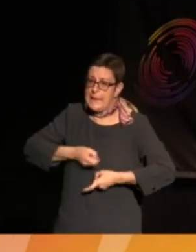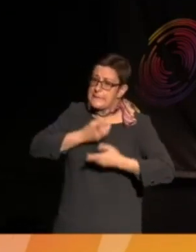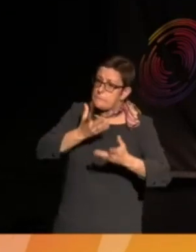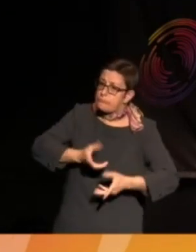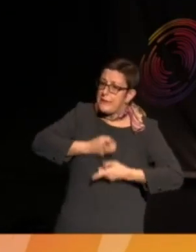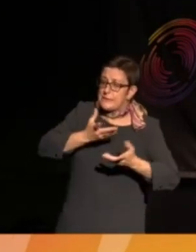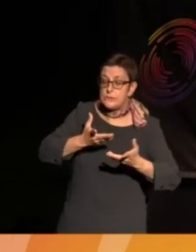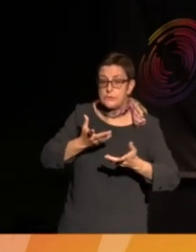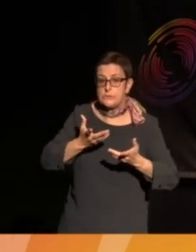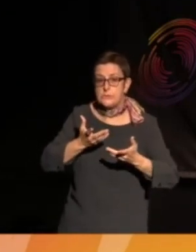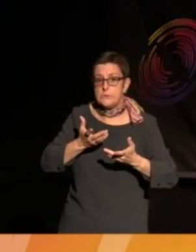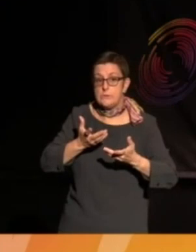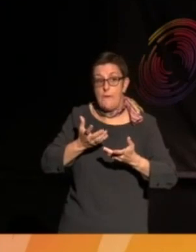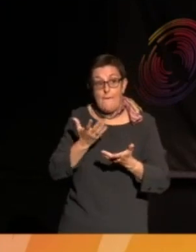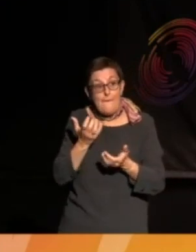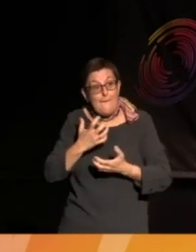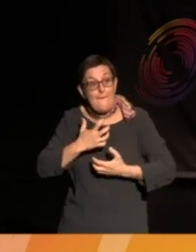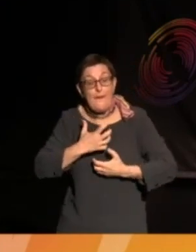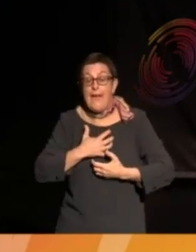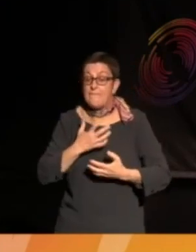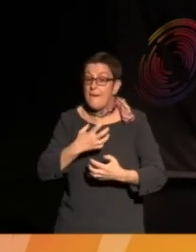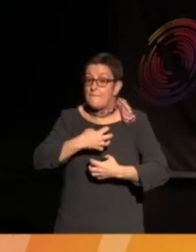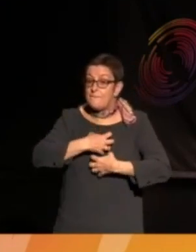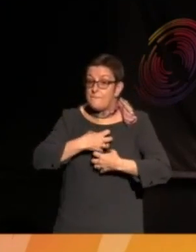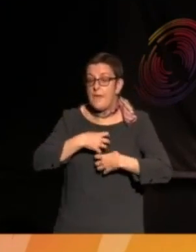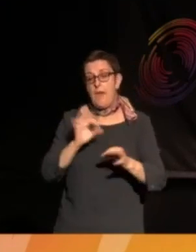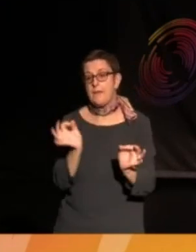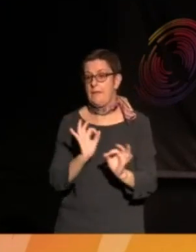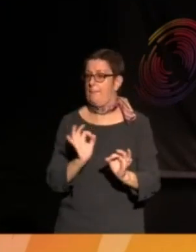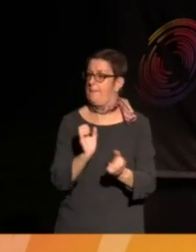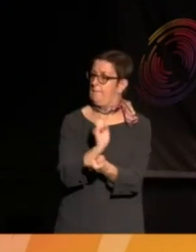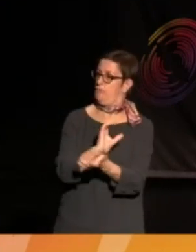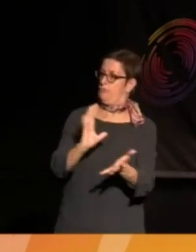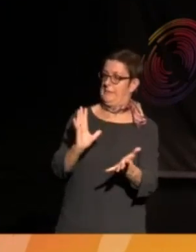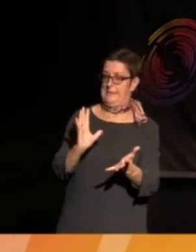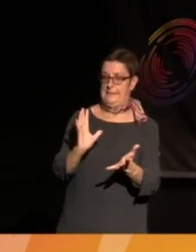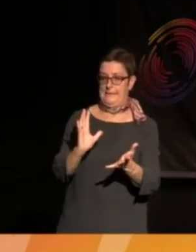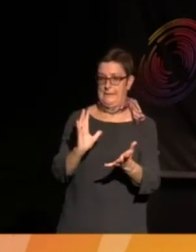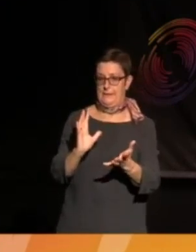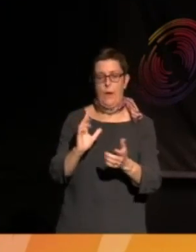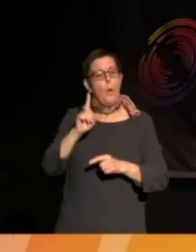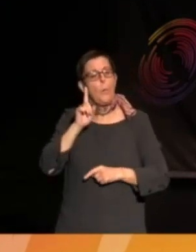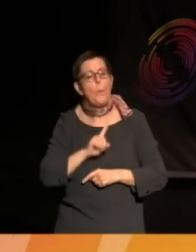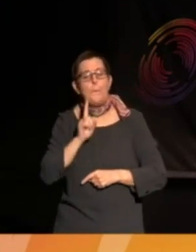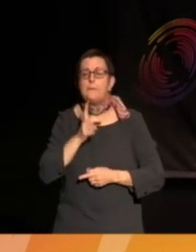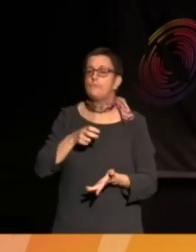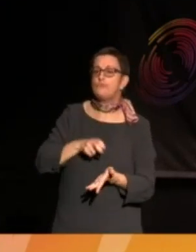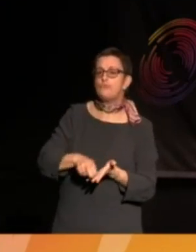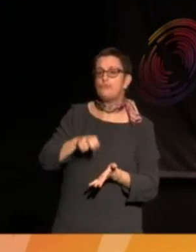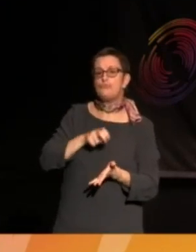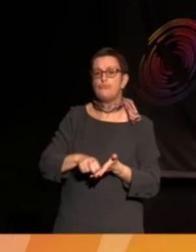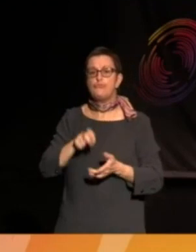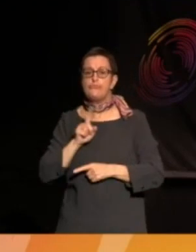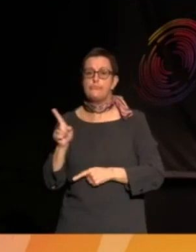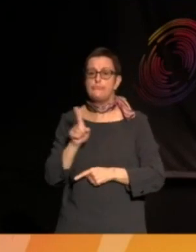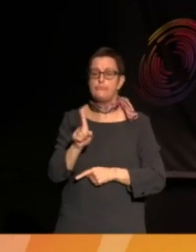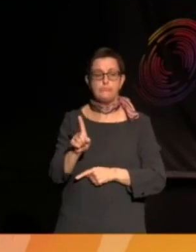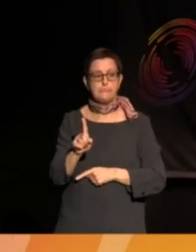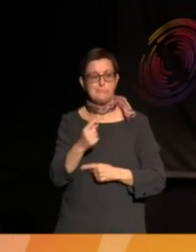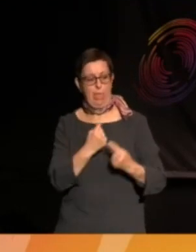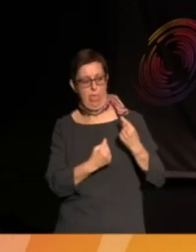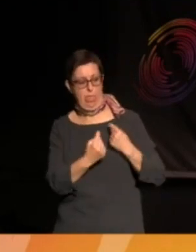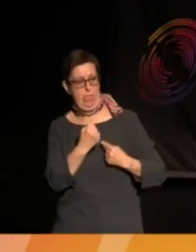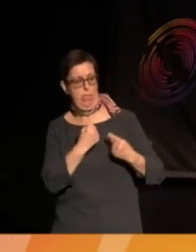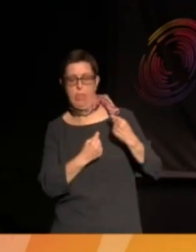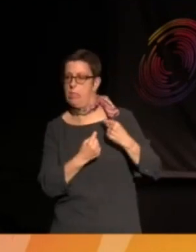Actually, to be free from fear, fear of harassment, young women walking down our streets, you know, that. So, I think